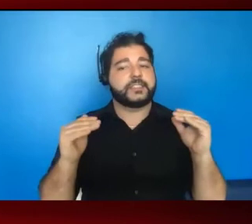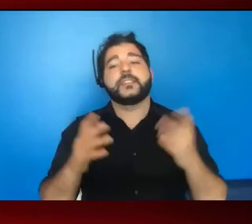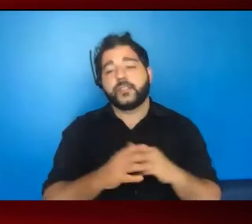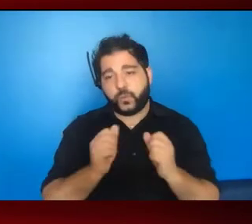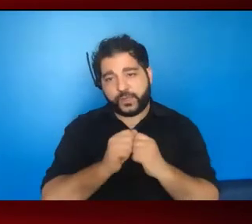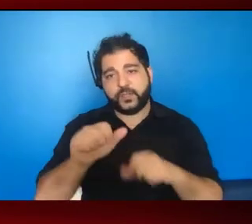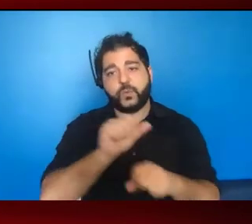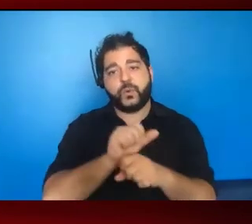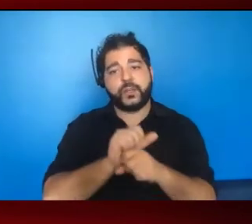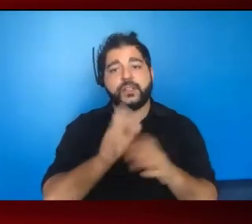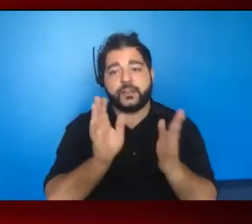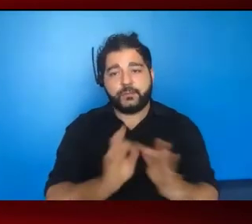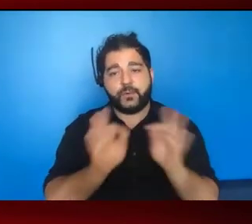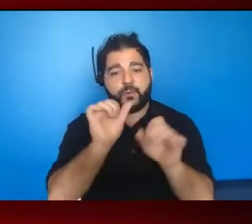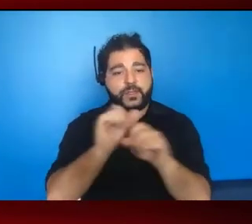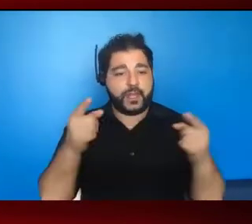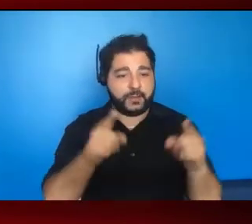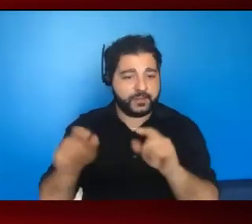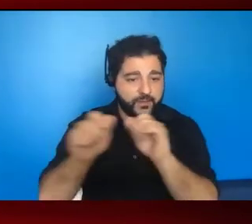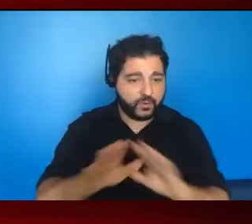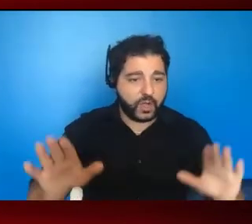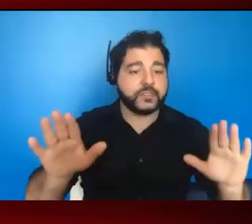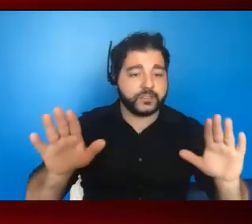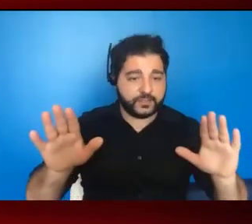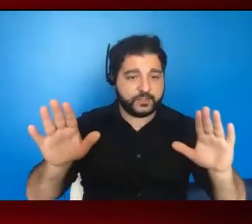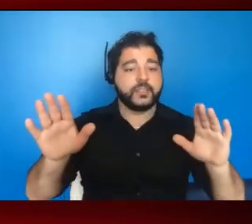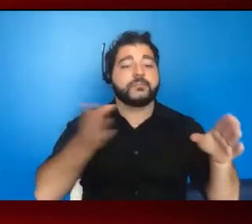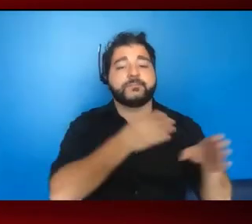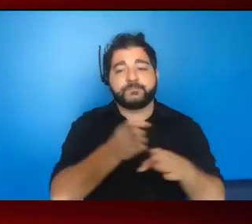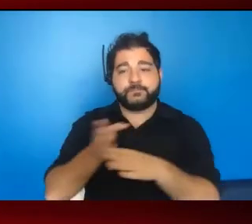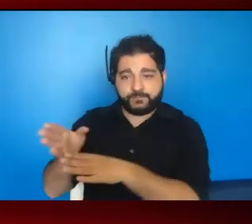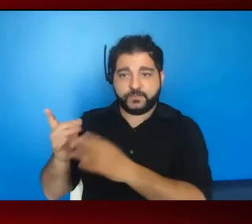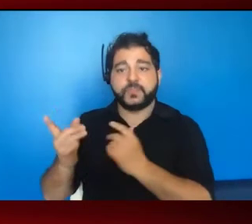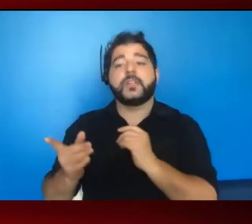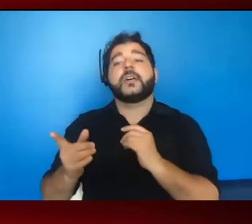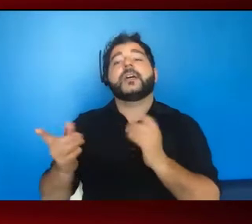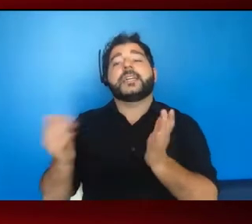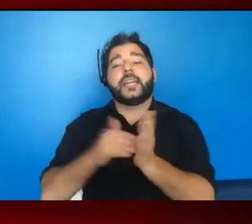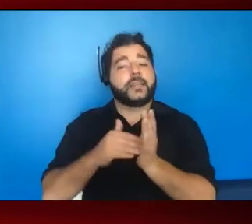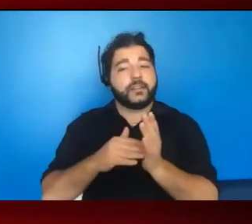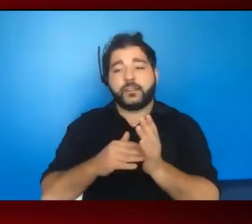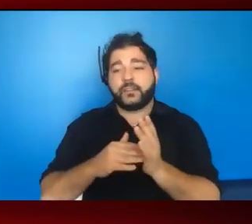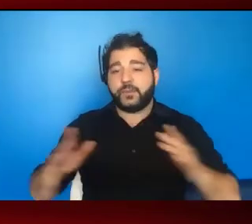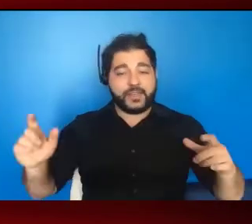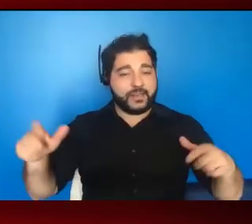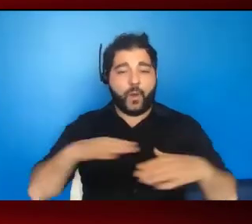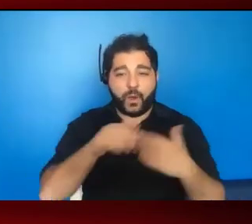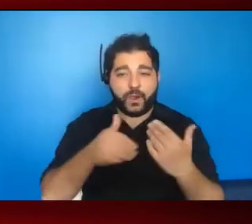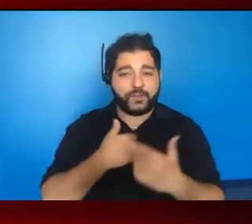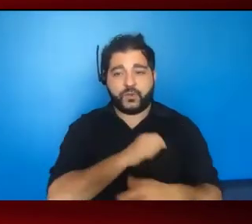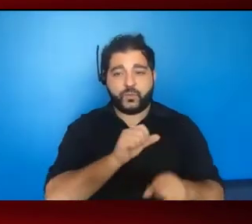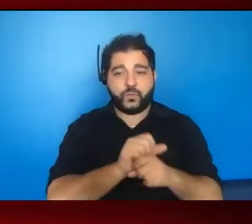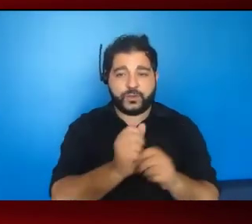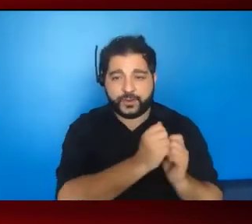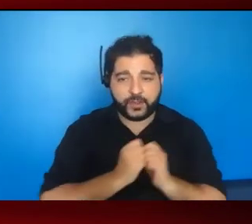really important work happening across the board. And again, this is one of those that takes a village. So both from the perspective of public health,